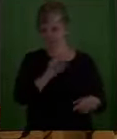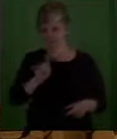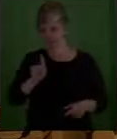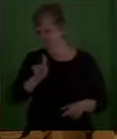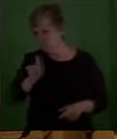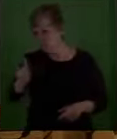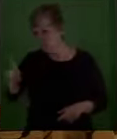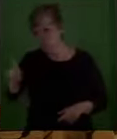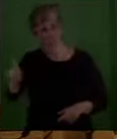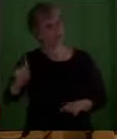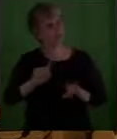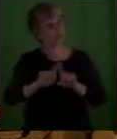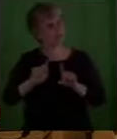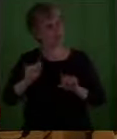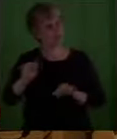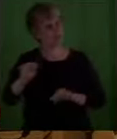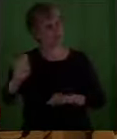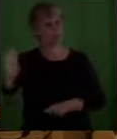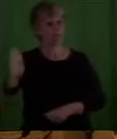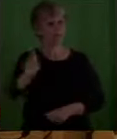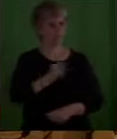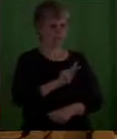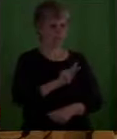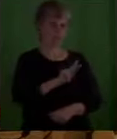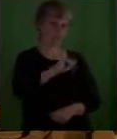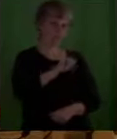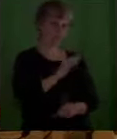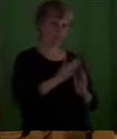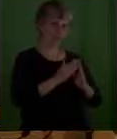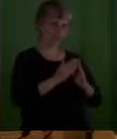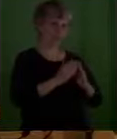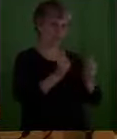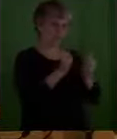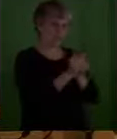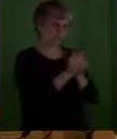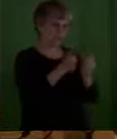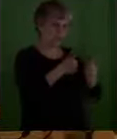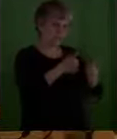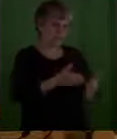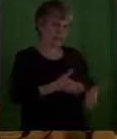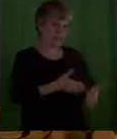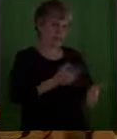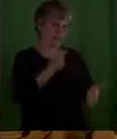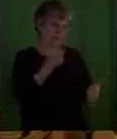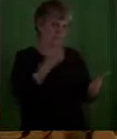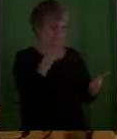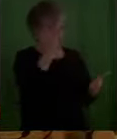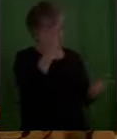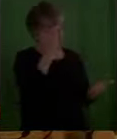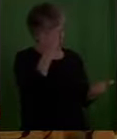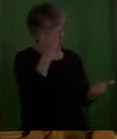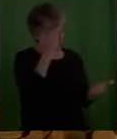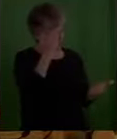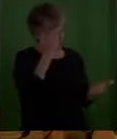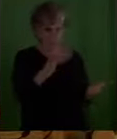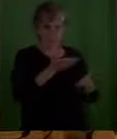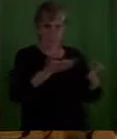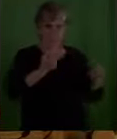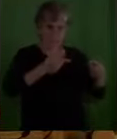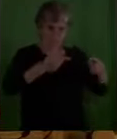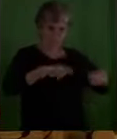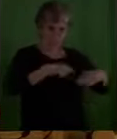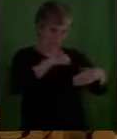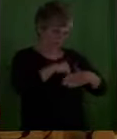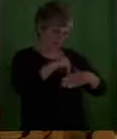but go back to Jerusalem, go back to where the rest of the disciples are, and acknowledge that something has happened in our hearts and in our